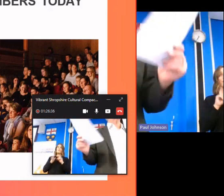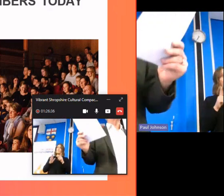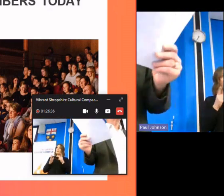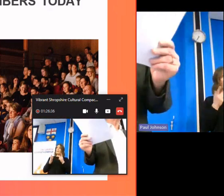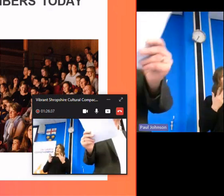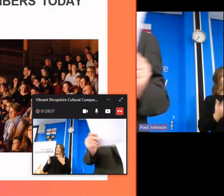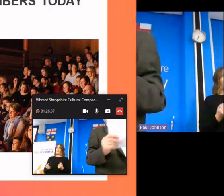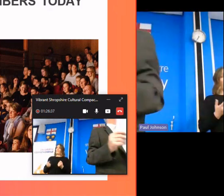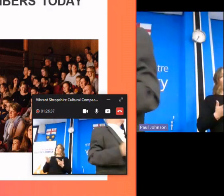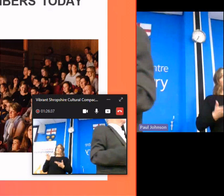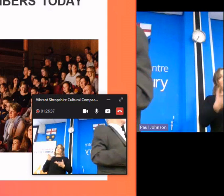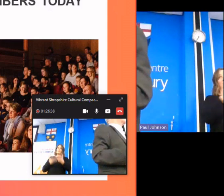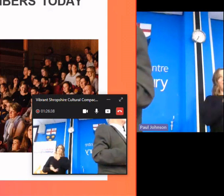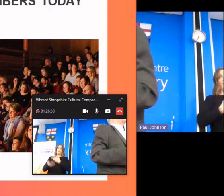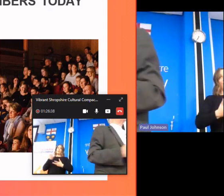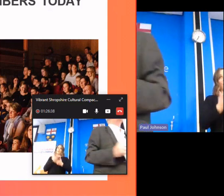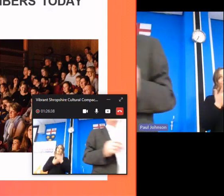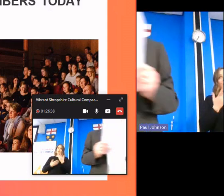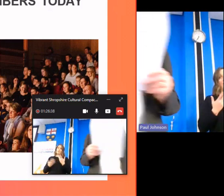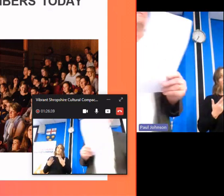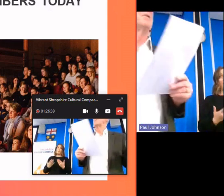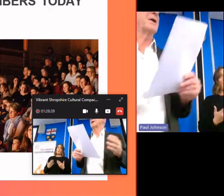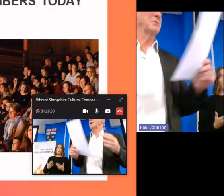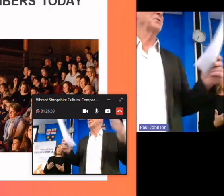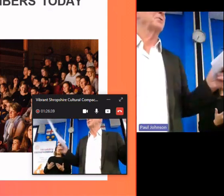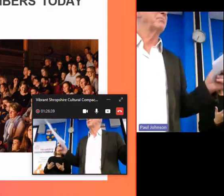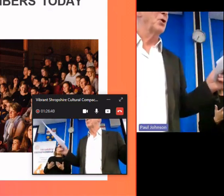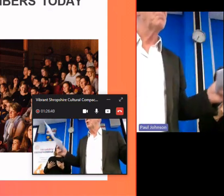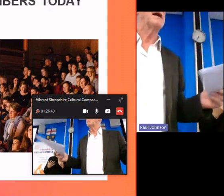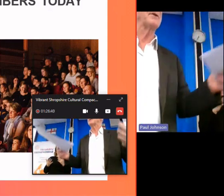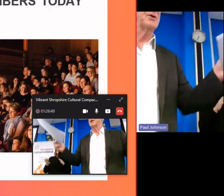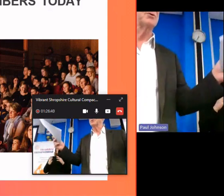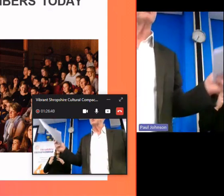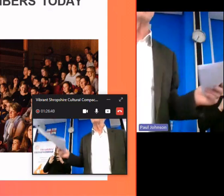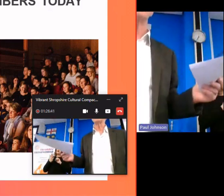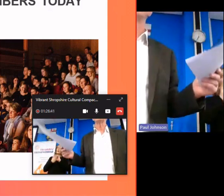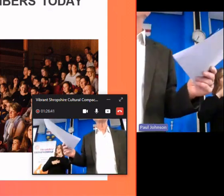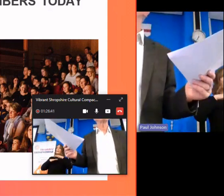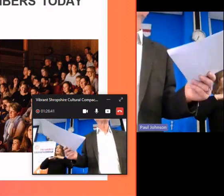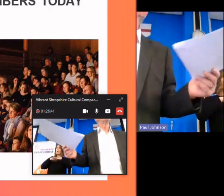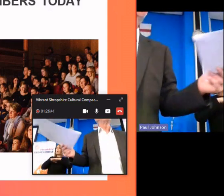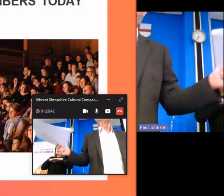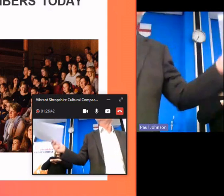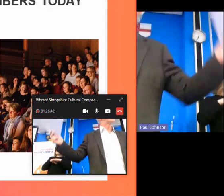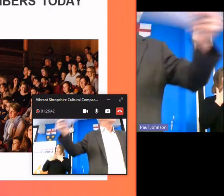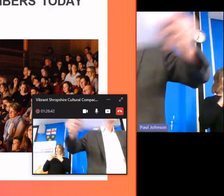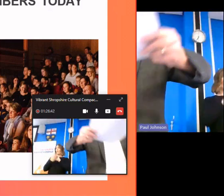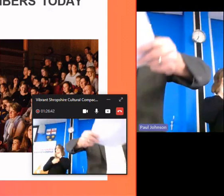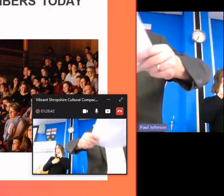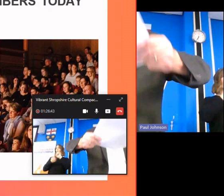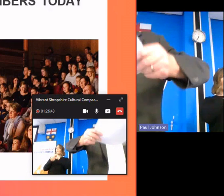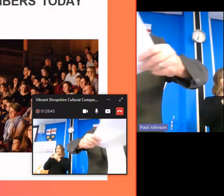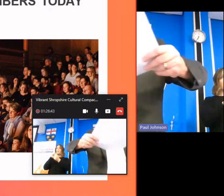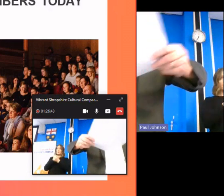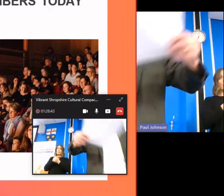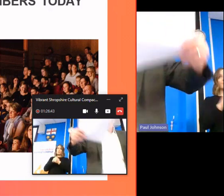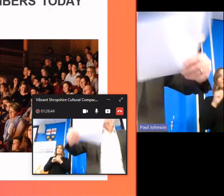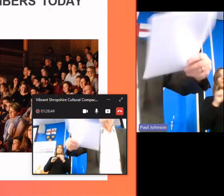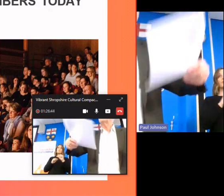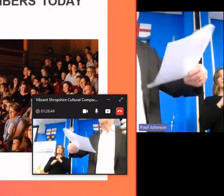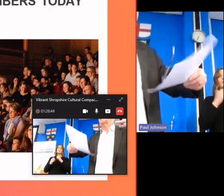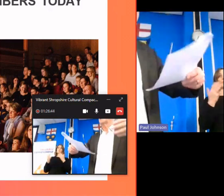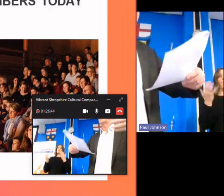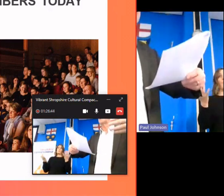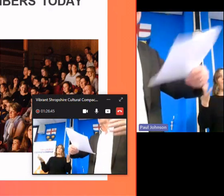discussion going on as to whether or not um the cultural compact the cultural partnership should actually bring um